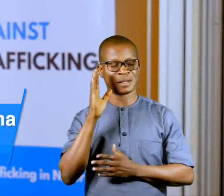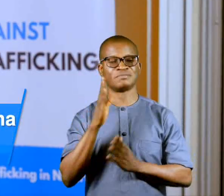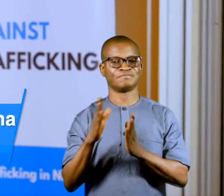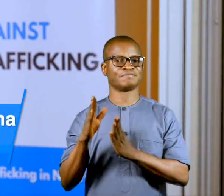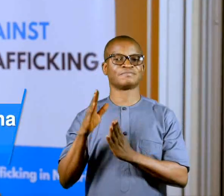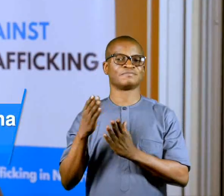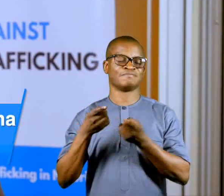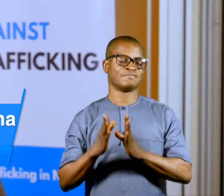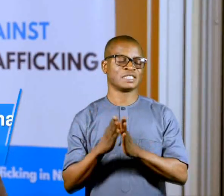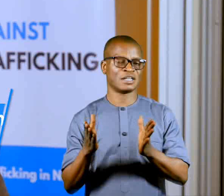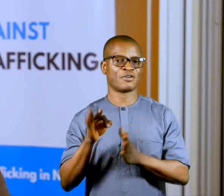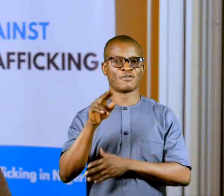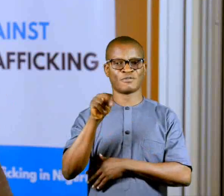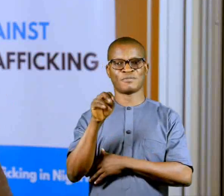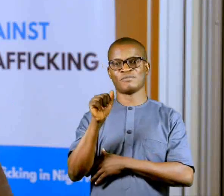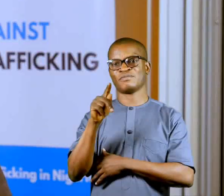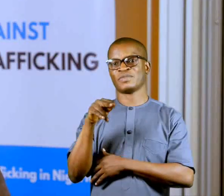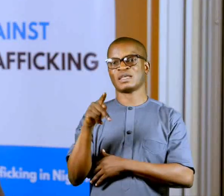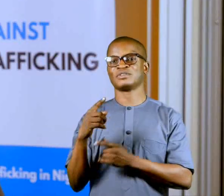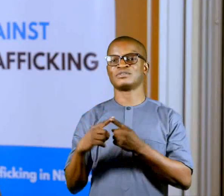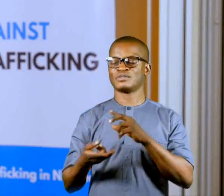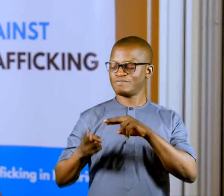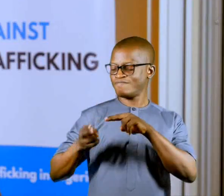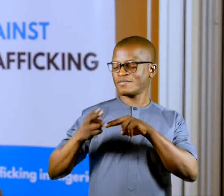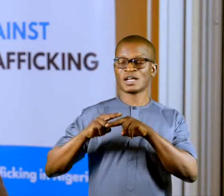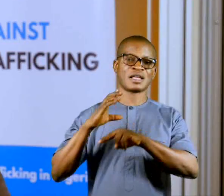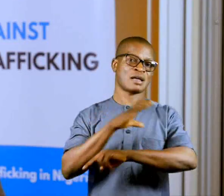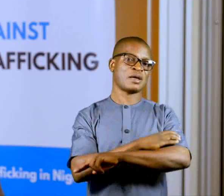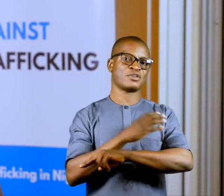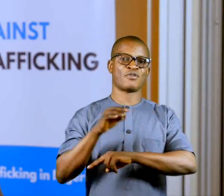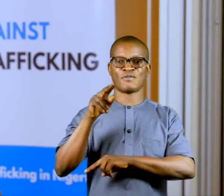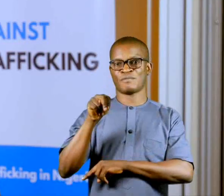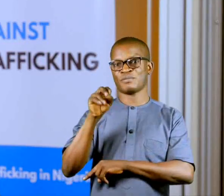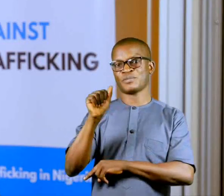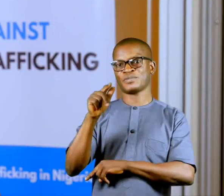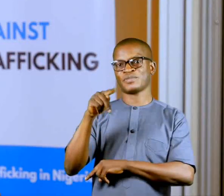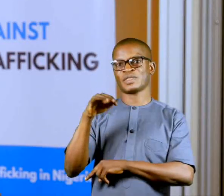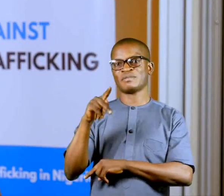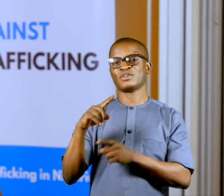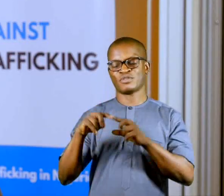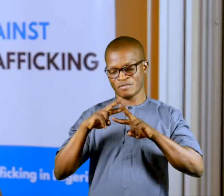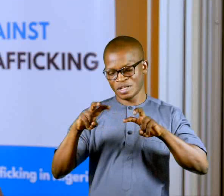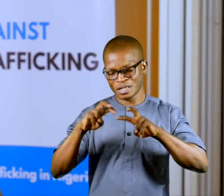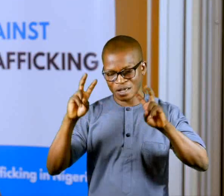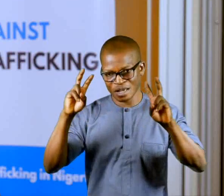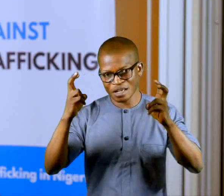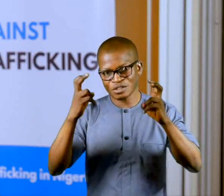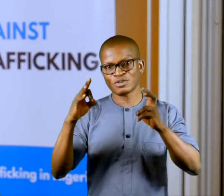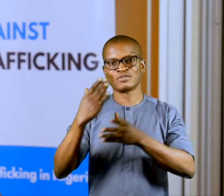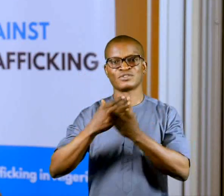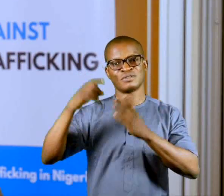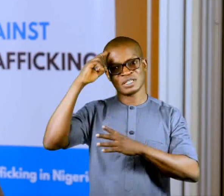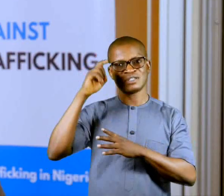general of NAPTIP to actually enhance the capability of NAPTIP to investigate cases of